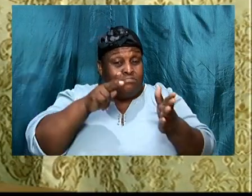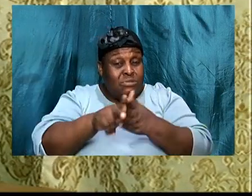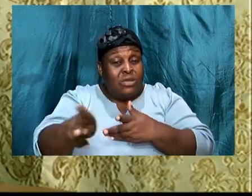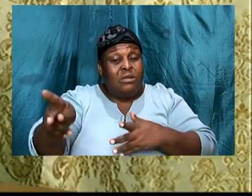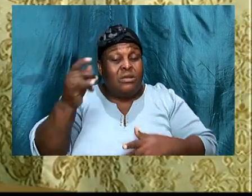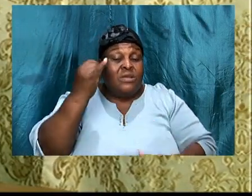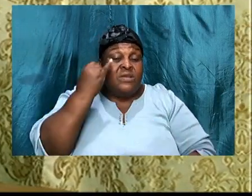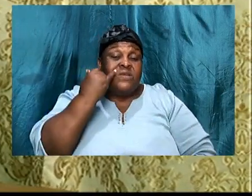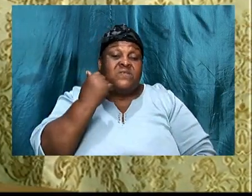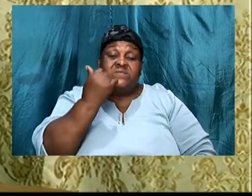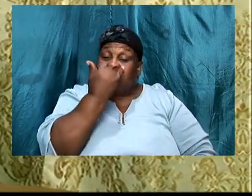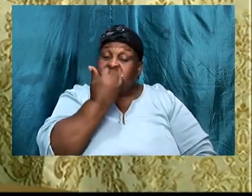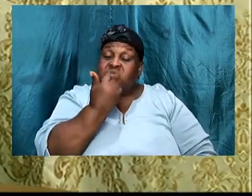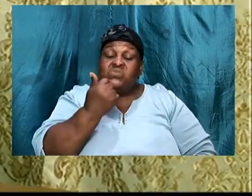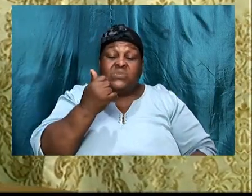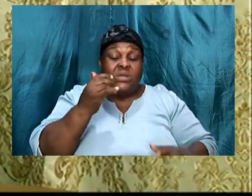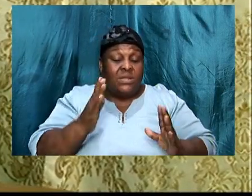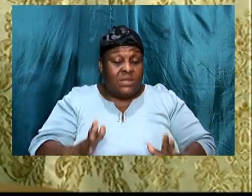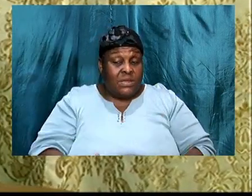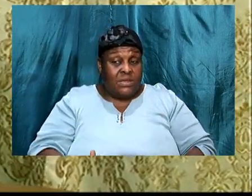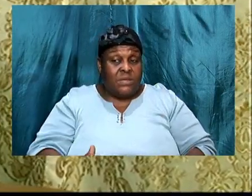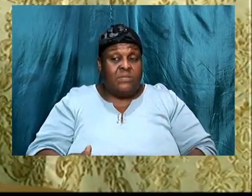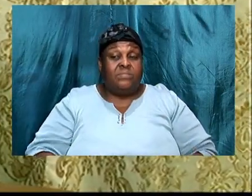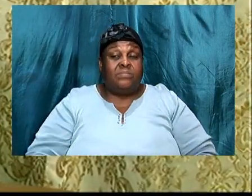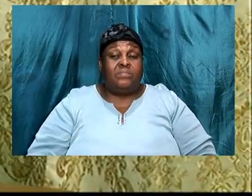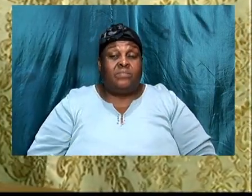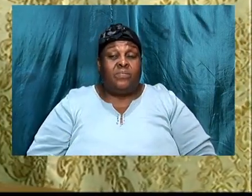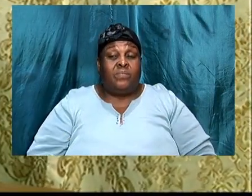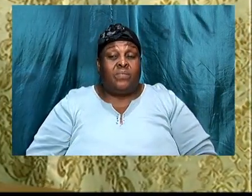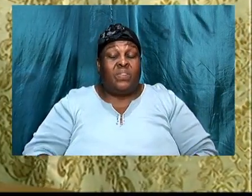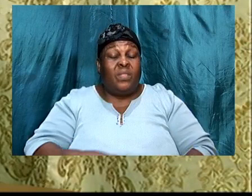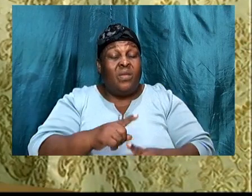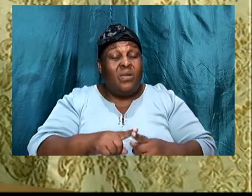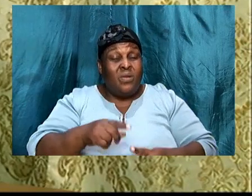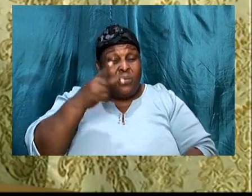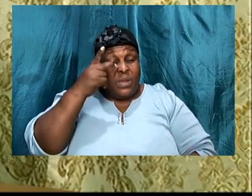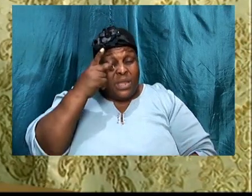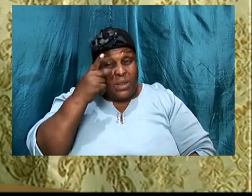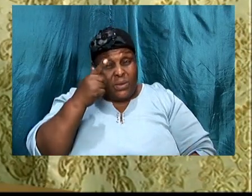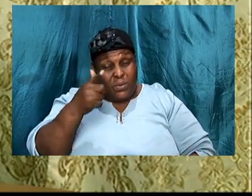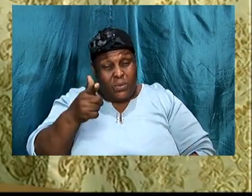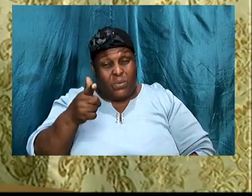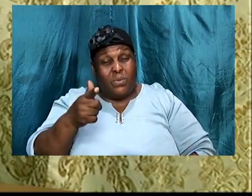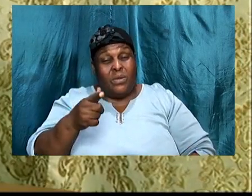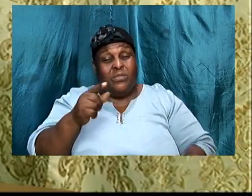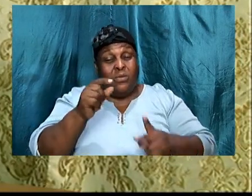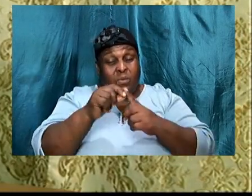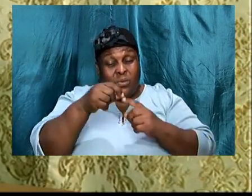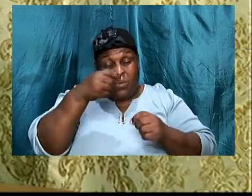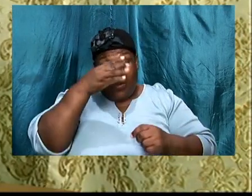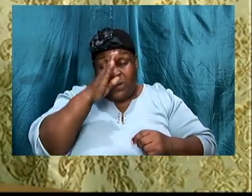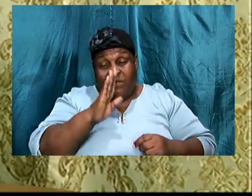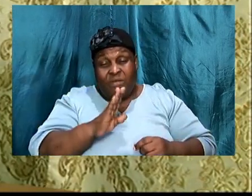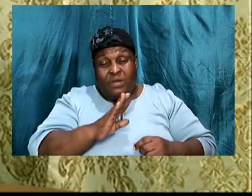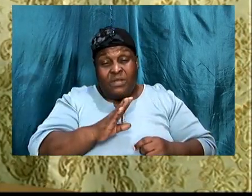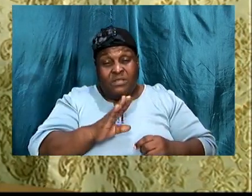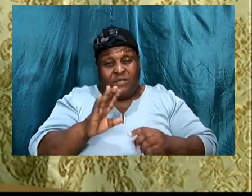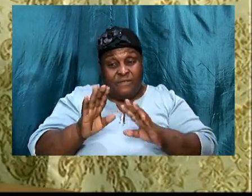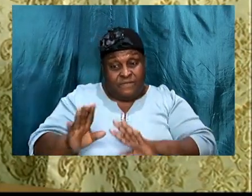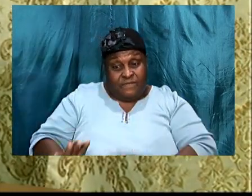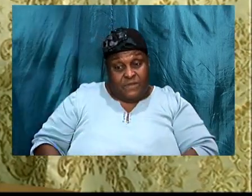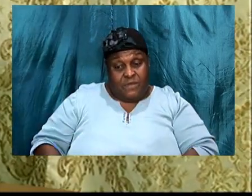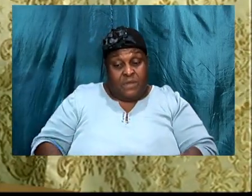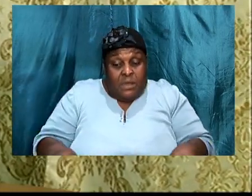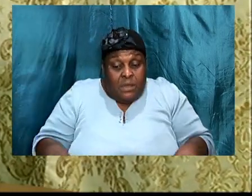I am brethren, I am saying to us, that when we look at the word of God, we need to fear, we need to tremble, because if we go